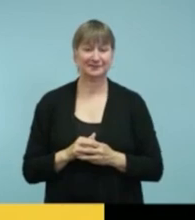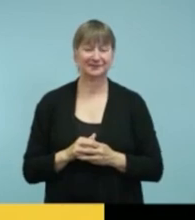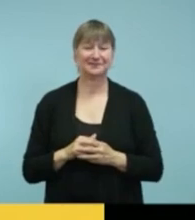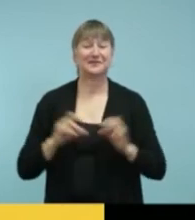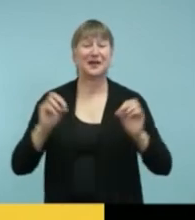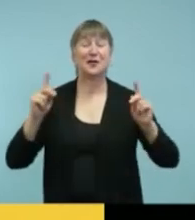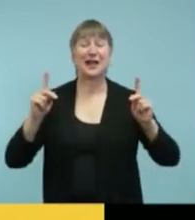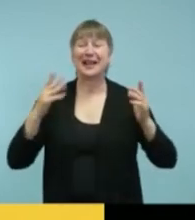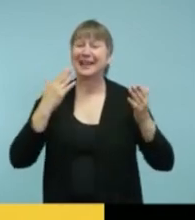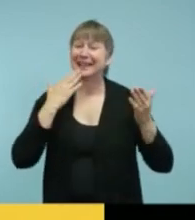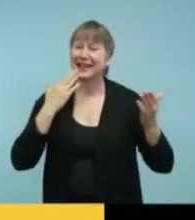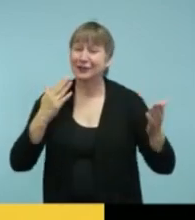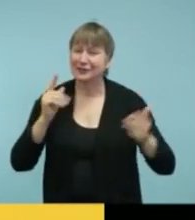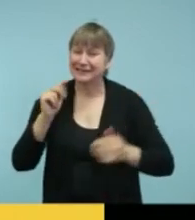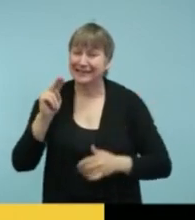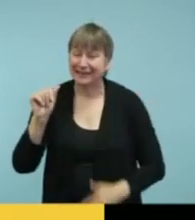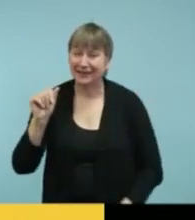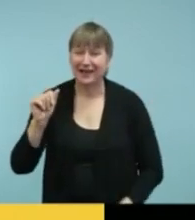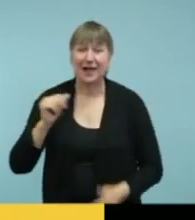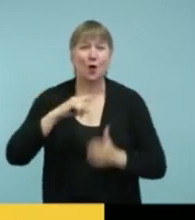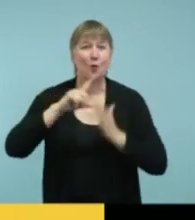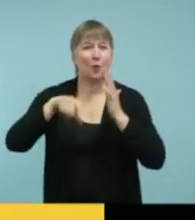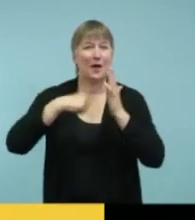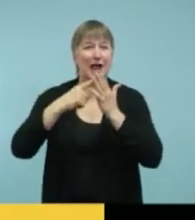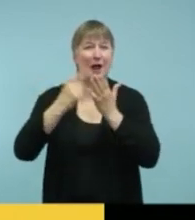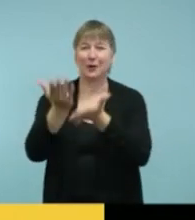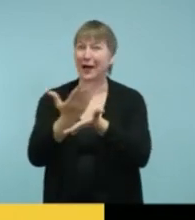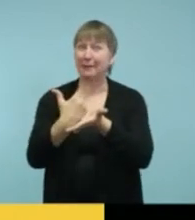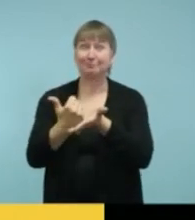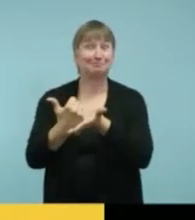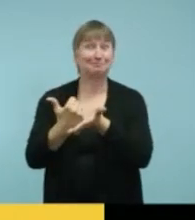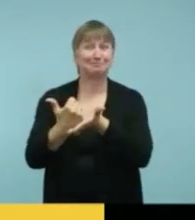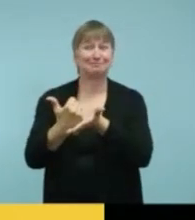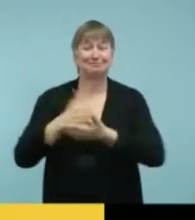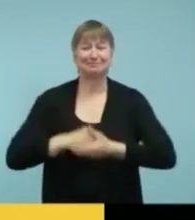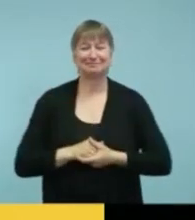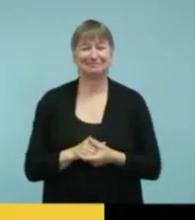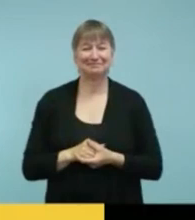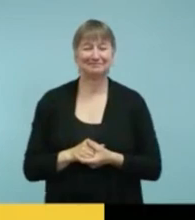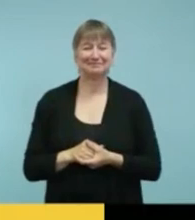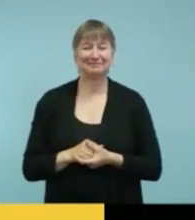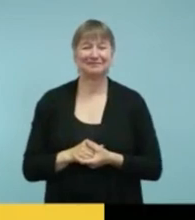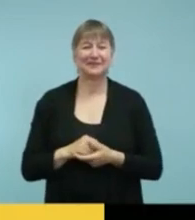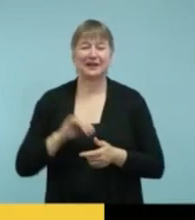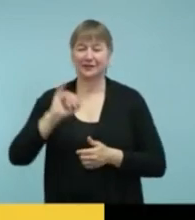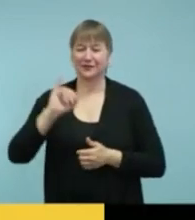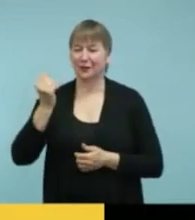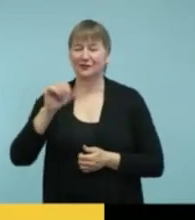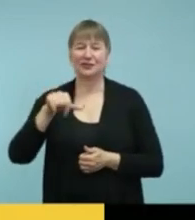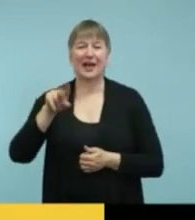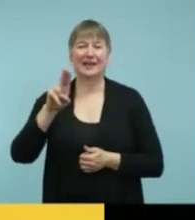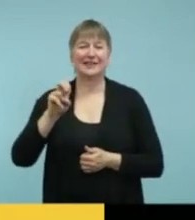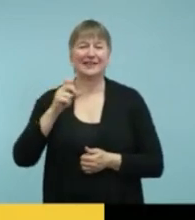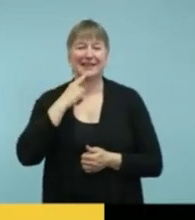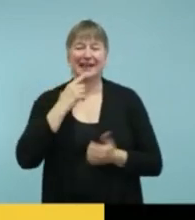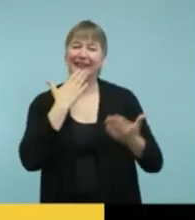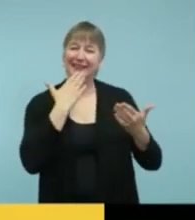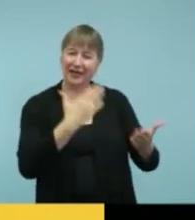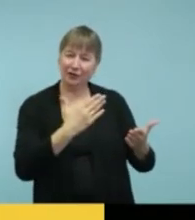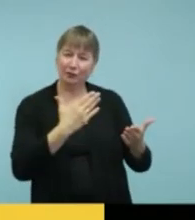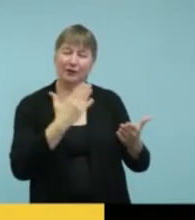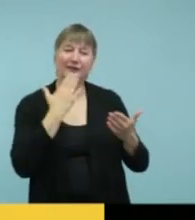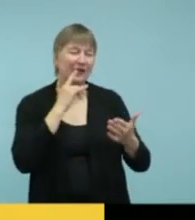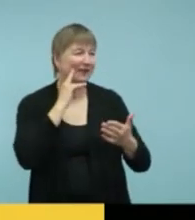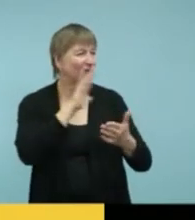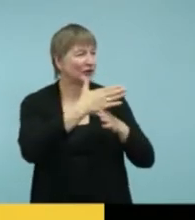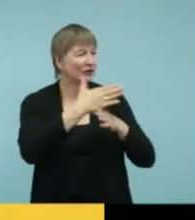Okay, Tina, thank you very much. Our hour is up already. Um, we just want to thank you for taking the time to share all